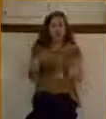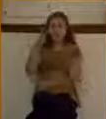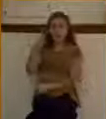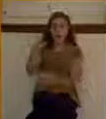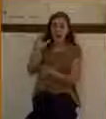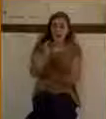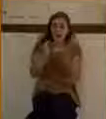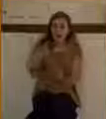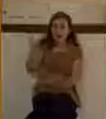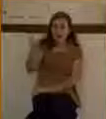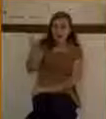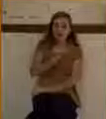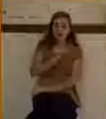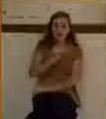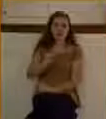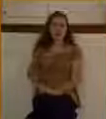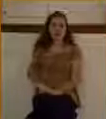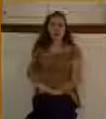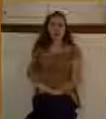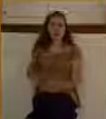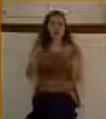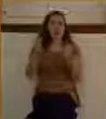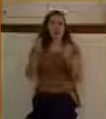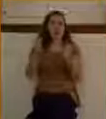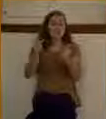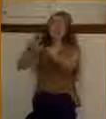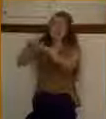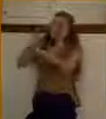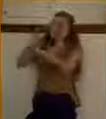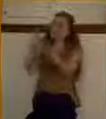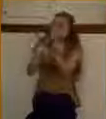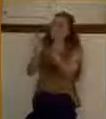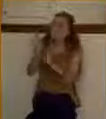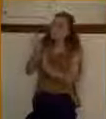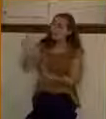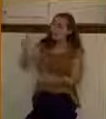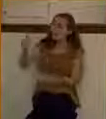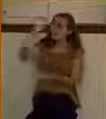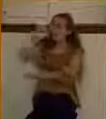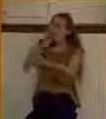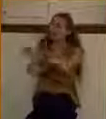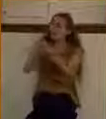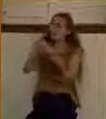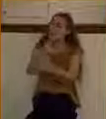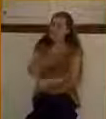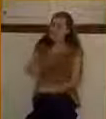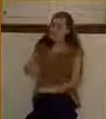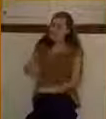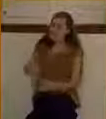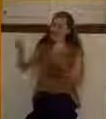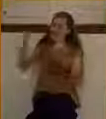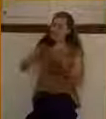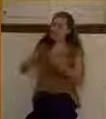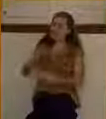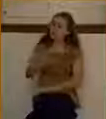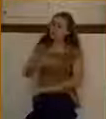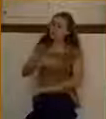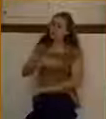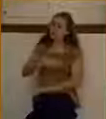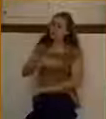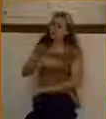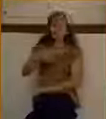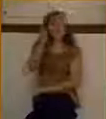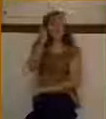the Messiah, and so he cried out, Jesus, thou son of David, have mercy on me. And by the way, he may have known